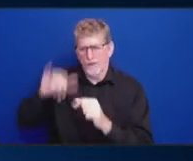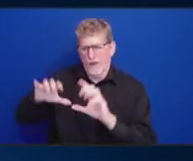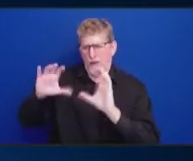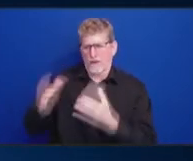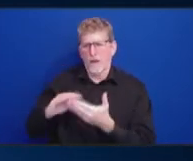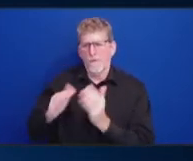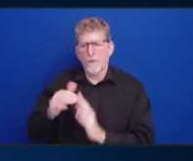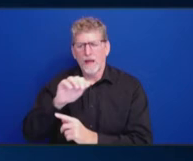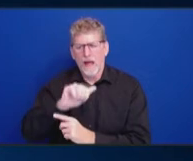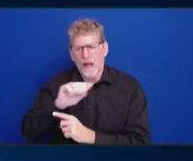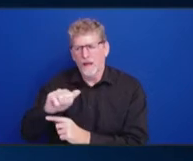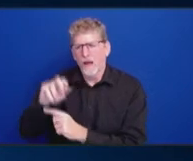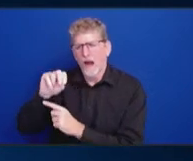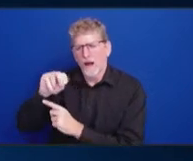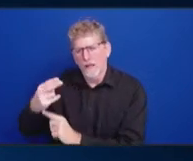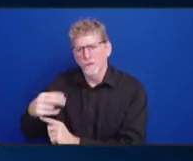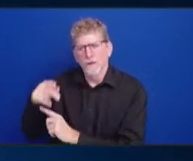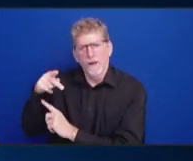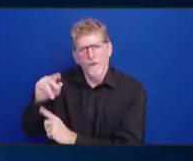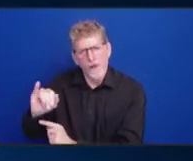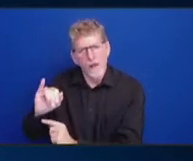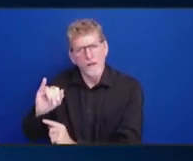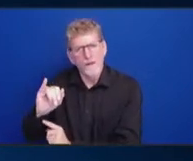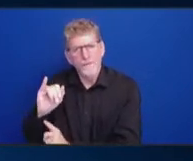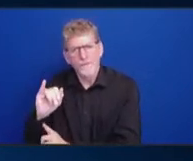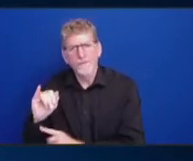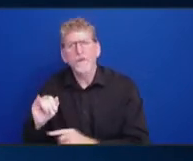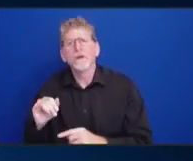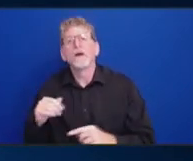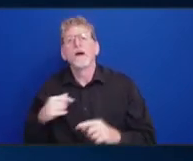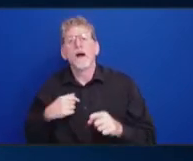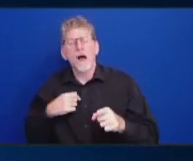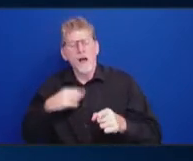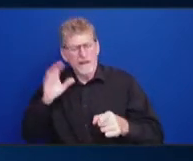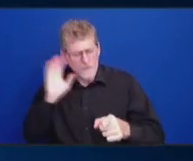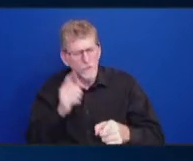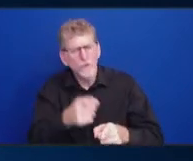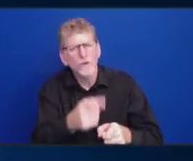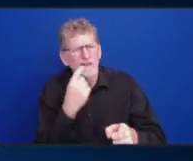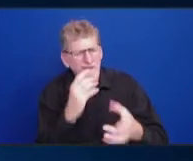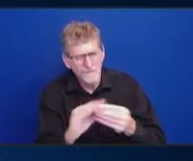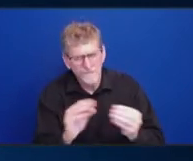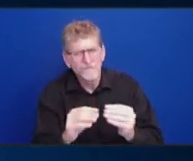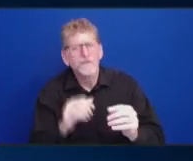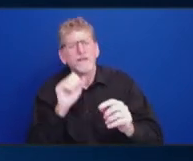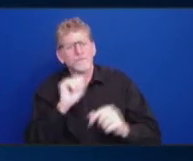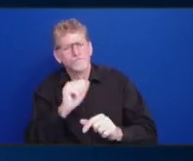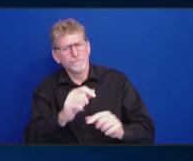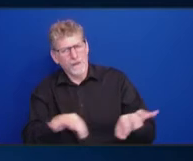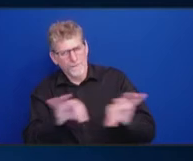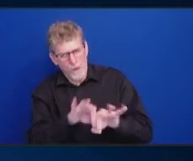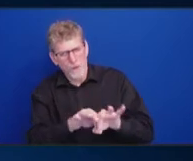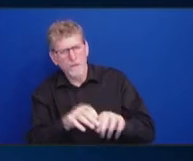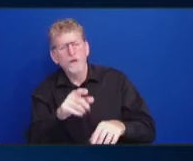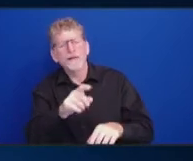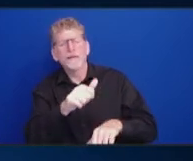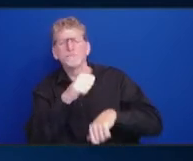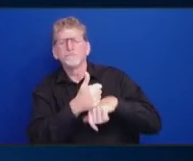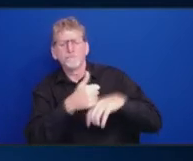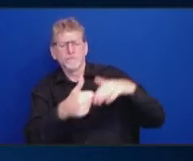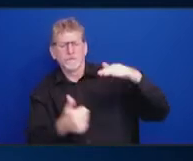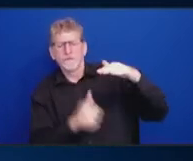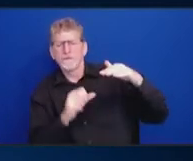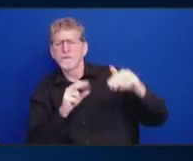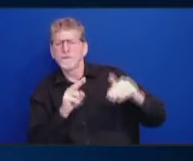hear you. And I think this is going to be important as we set up the subcommittees to think about what's the first step of one of the subcommittees to do. And let's think about what